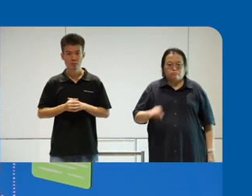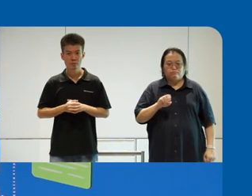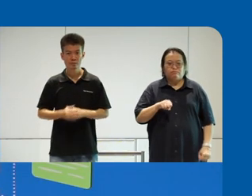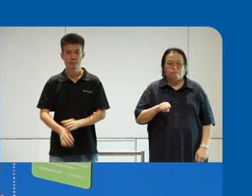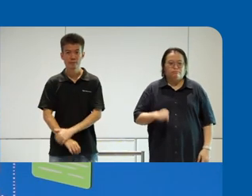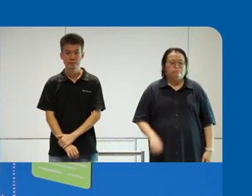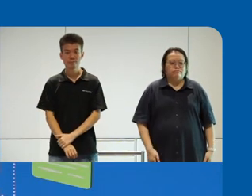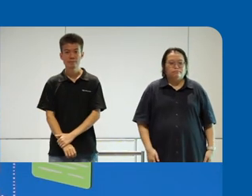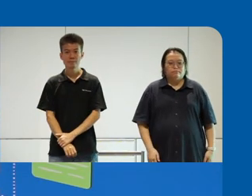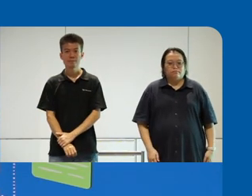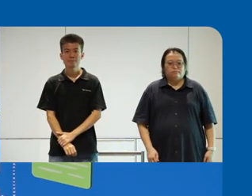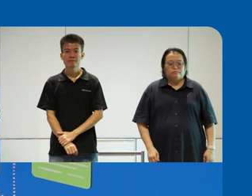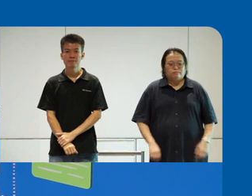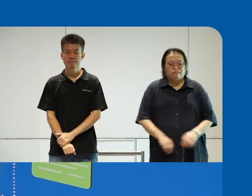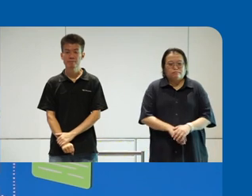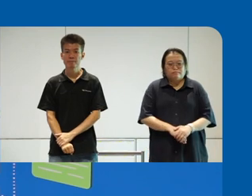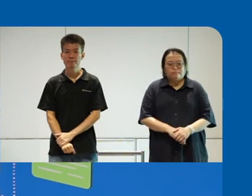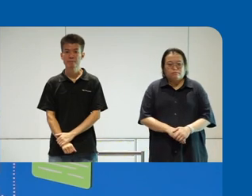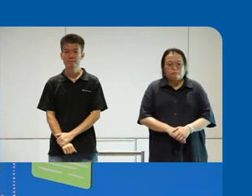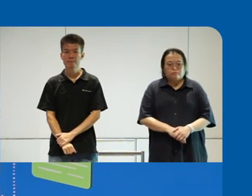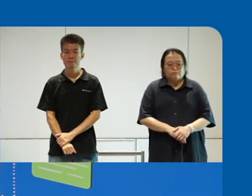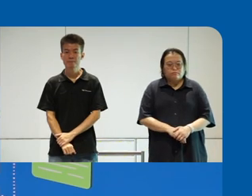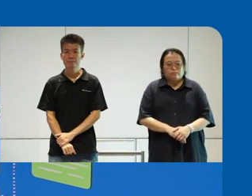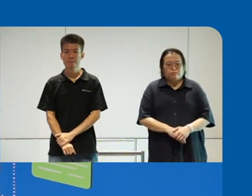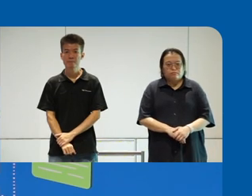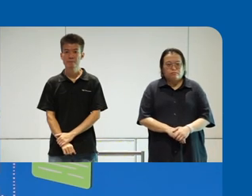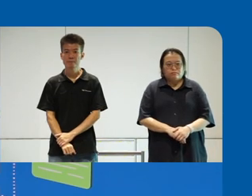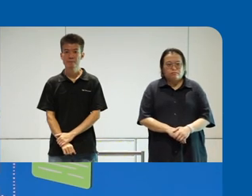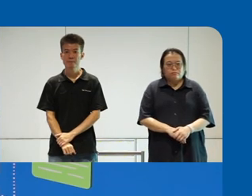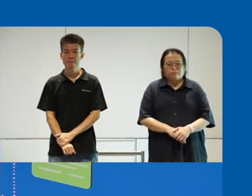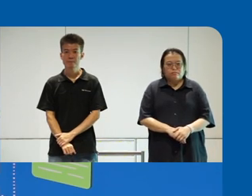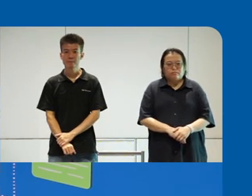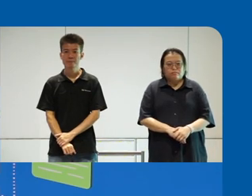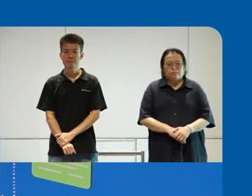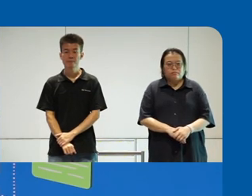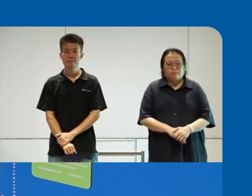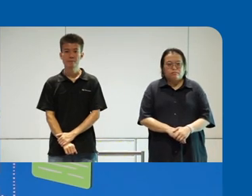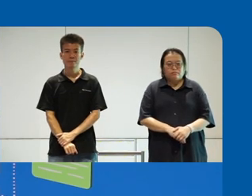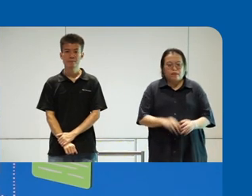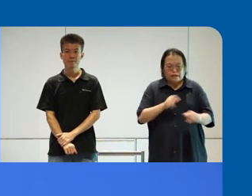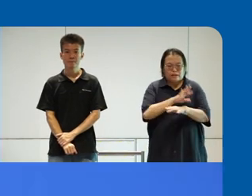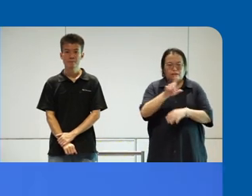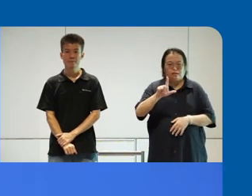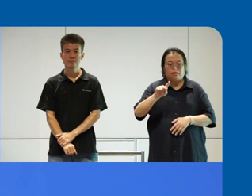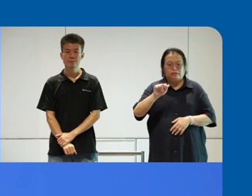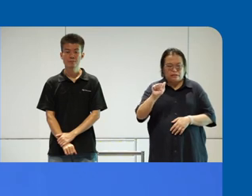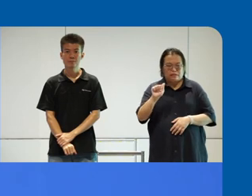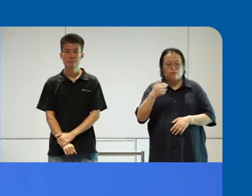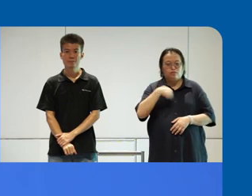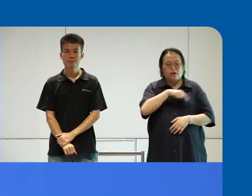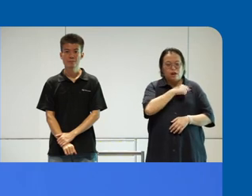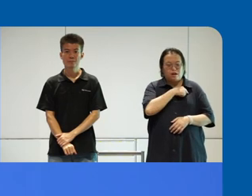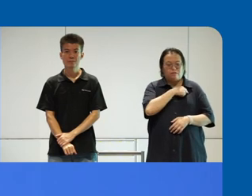think that's a fantastic question. So, obviously, LTA, we have a Land Transport Master Plan